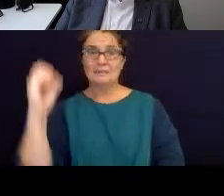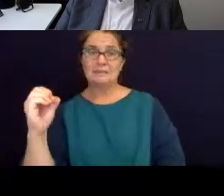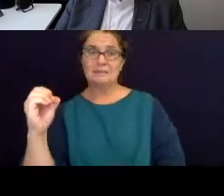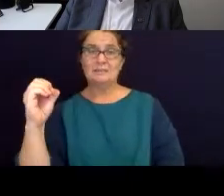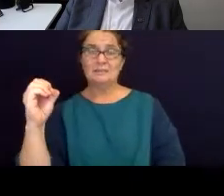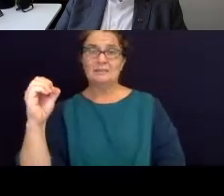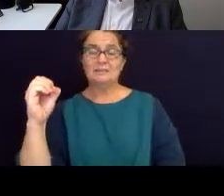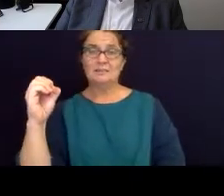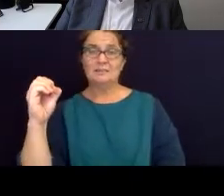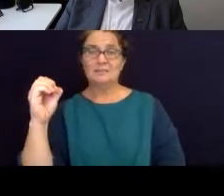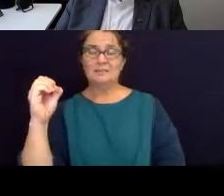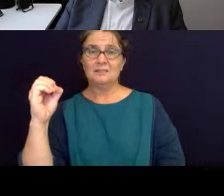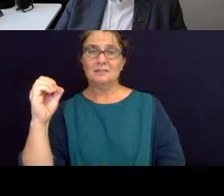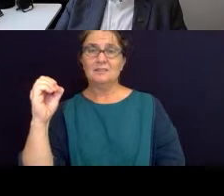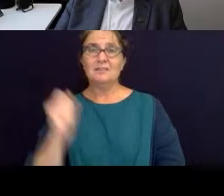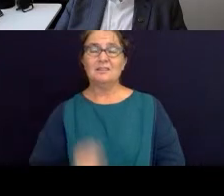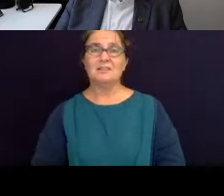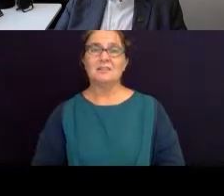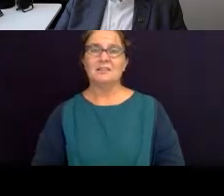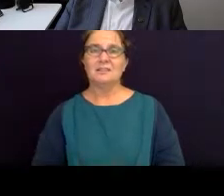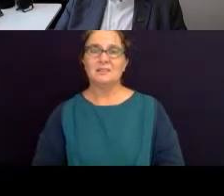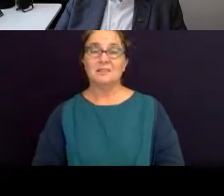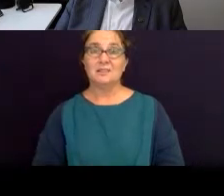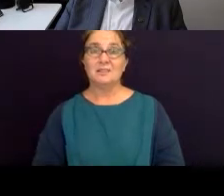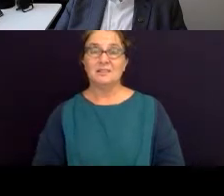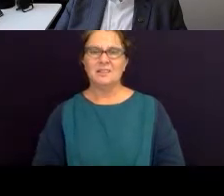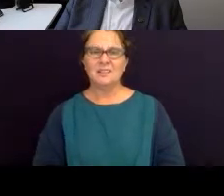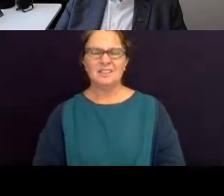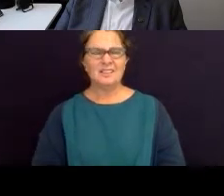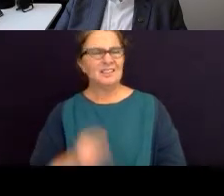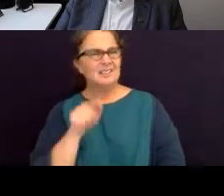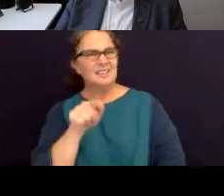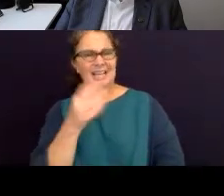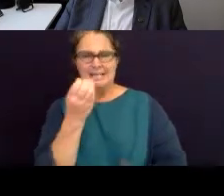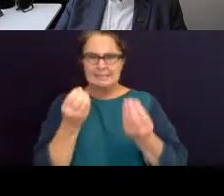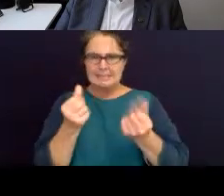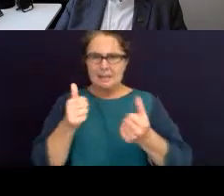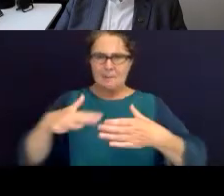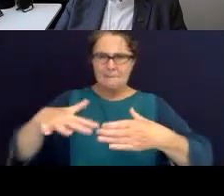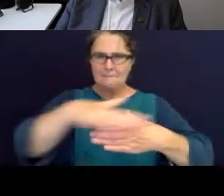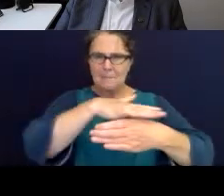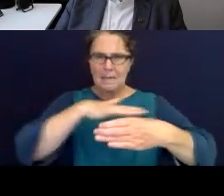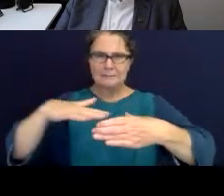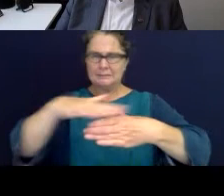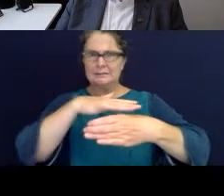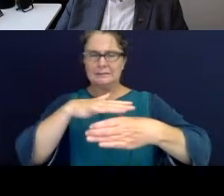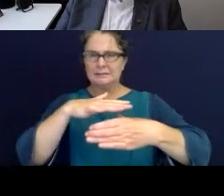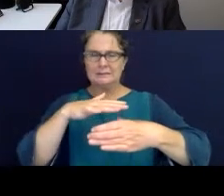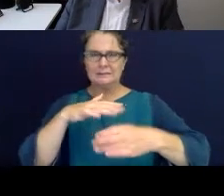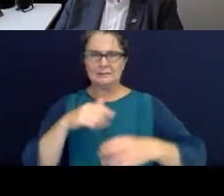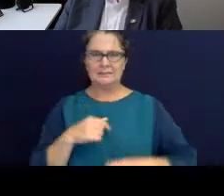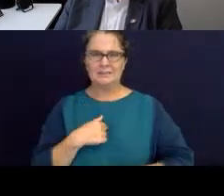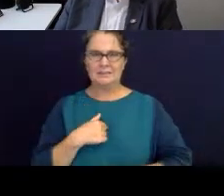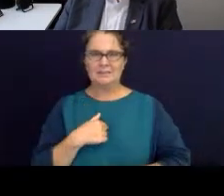where there is a significant population disparity as well, you can start to highlight that injustice purely in a